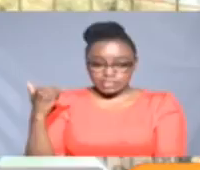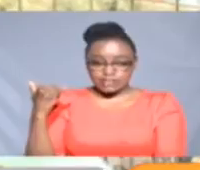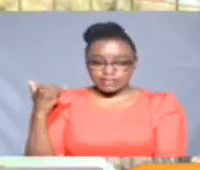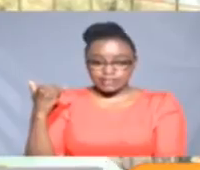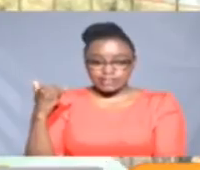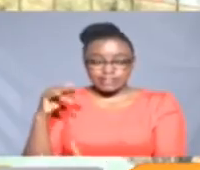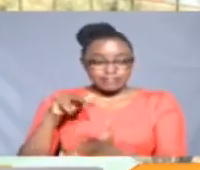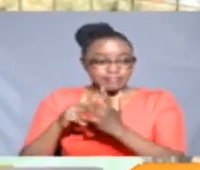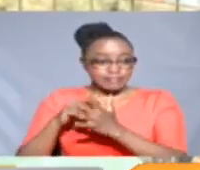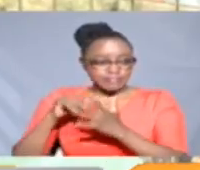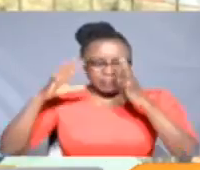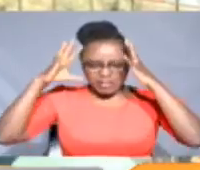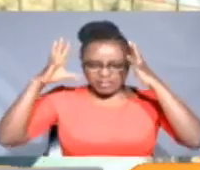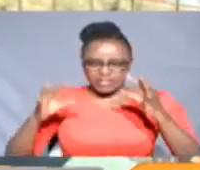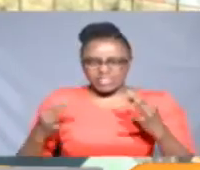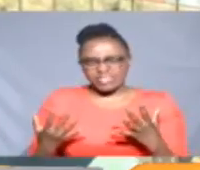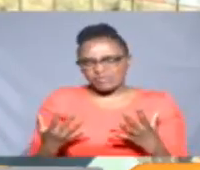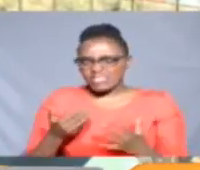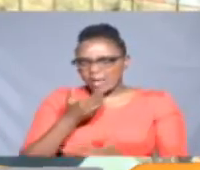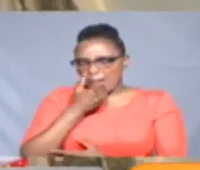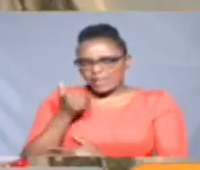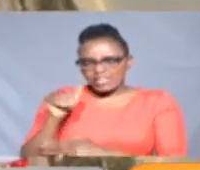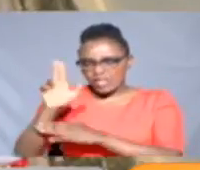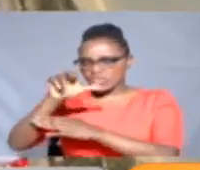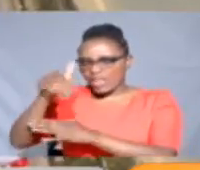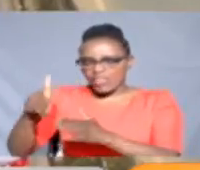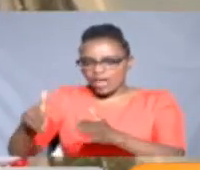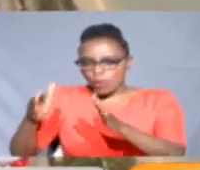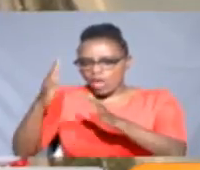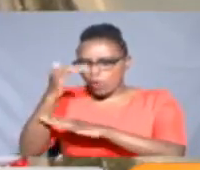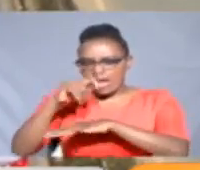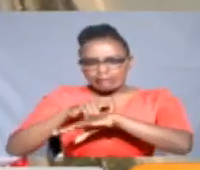so I decided to consider another route.